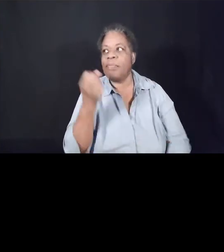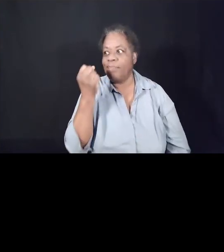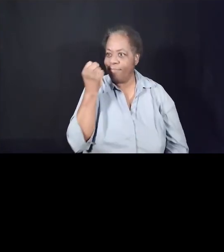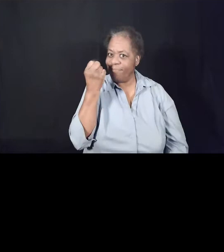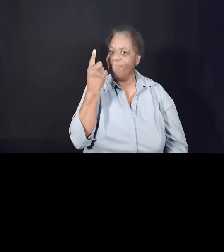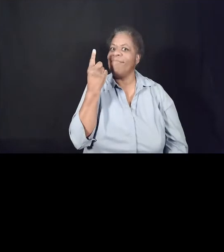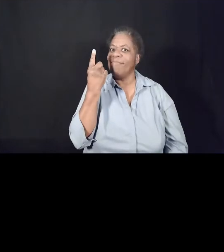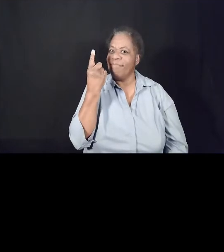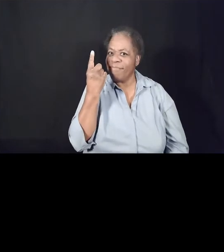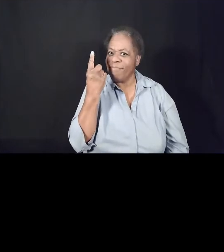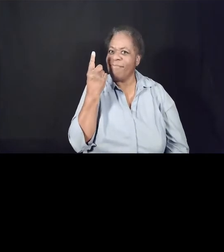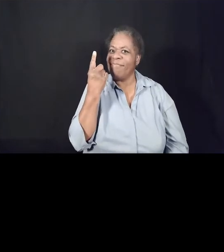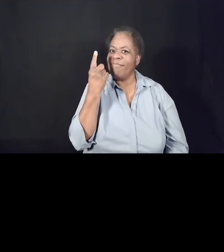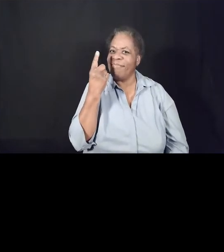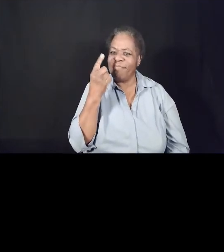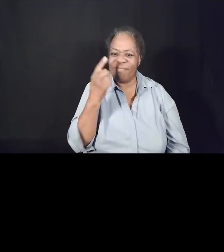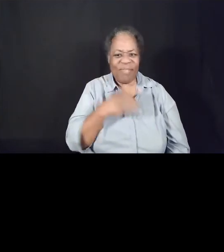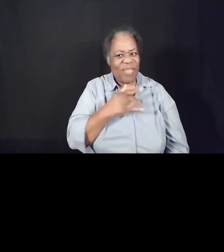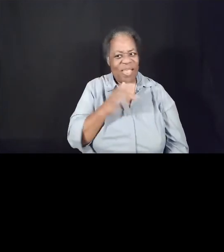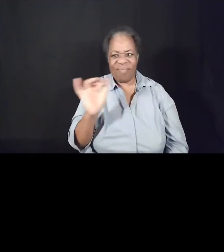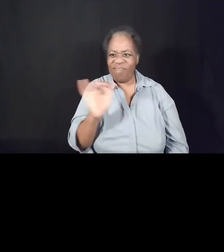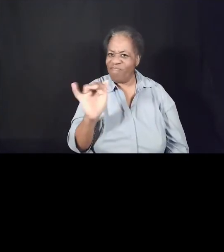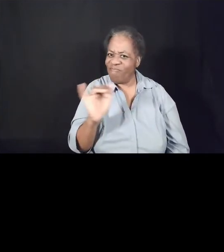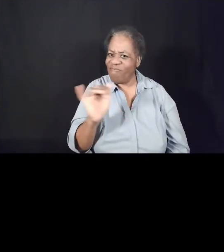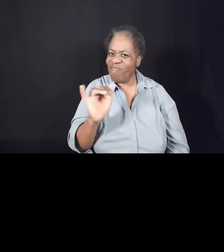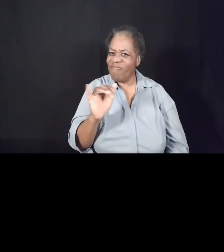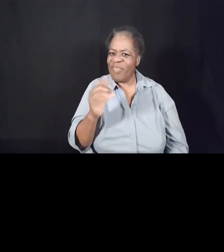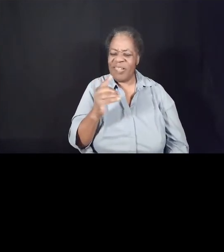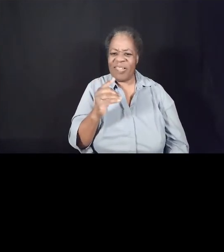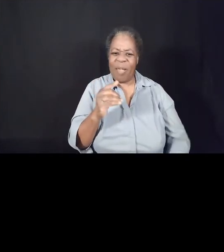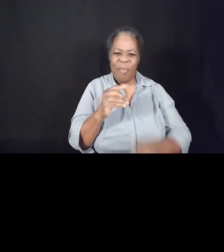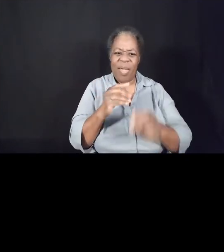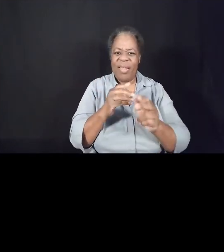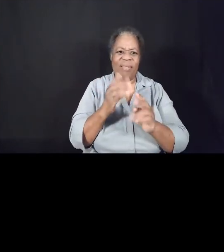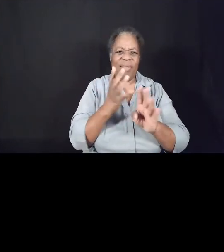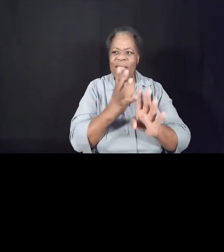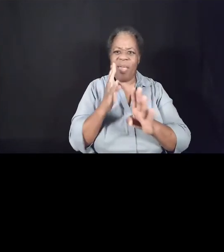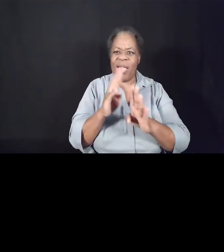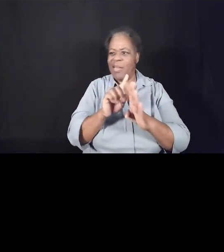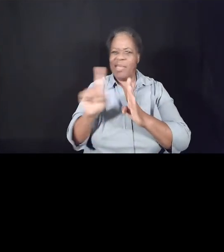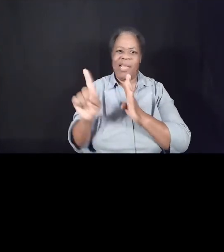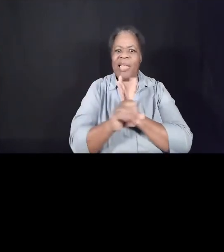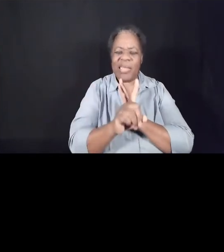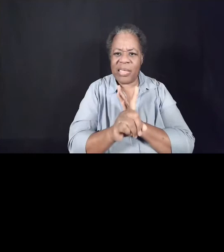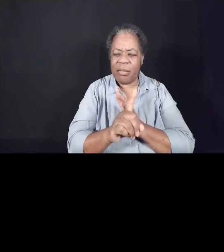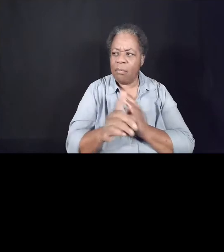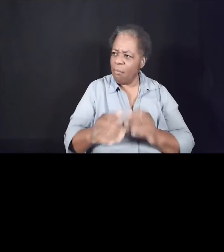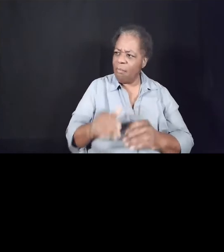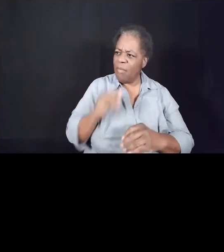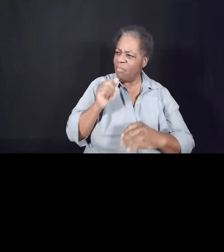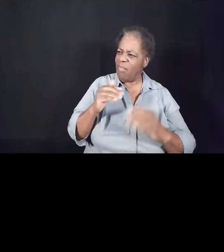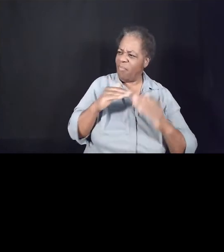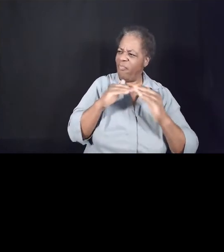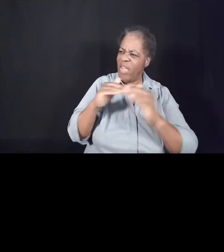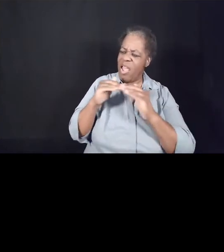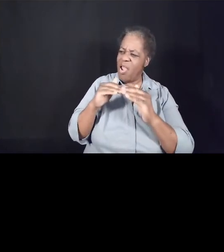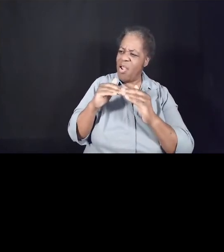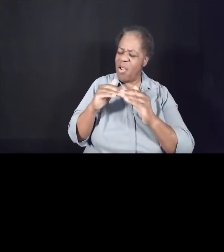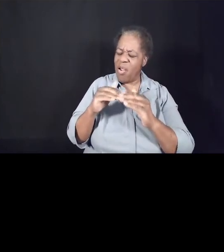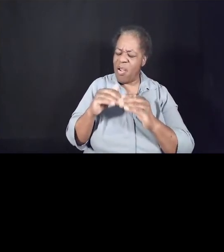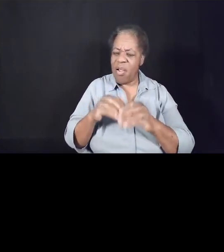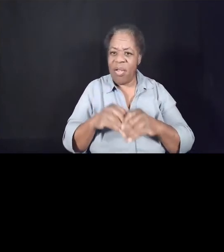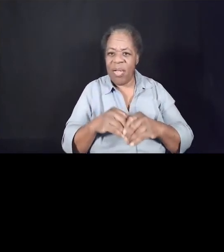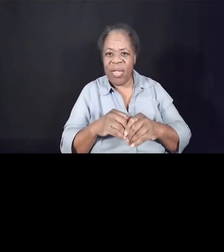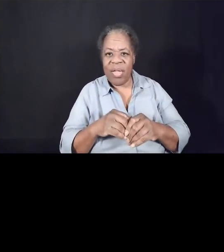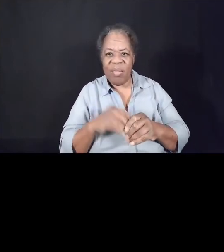We feel the same thing every time someone cuts ahead of us in line. We feel it every time we hear about an